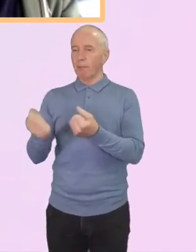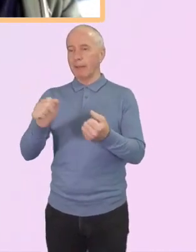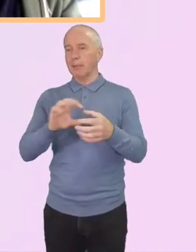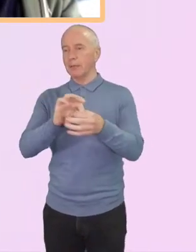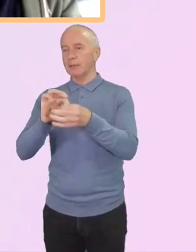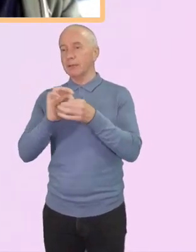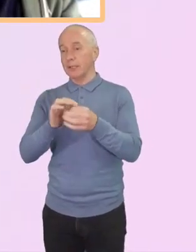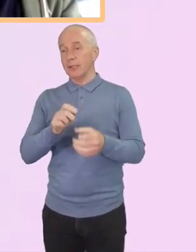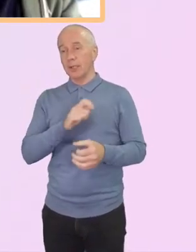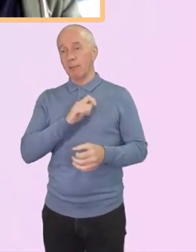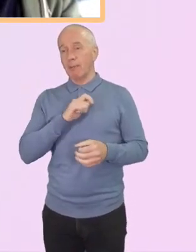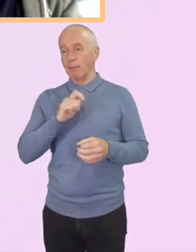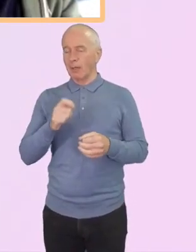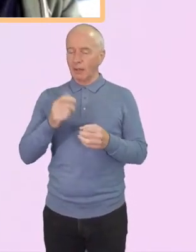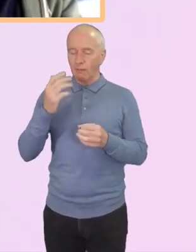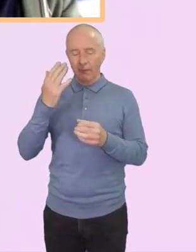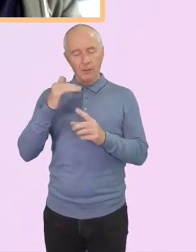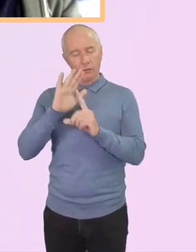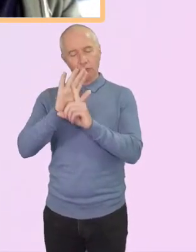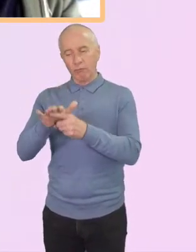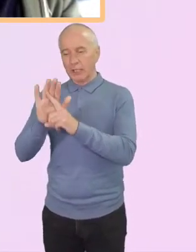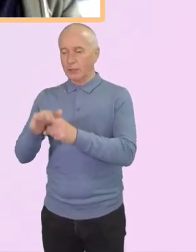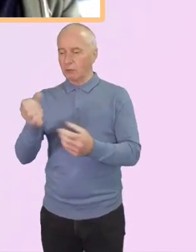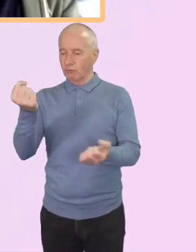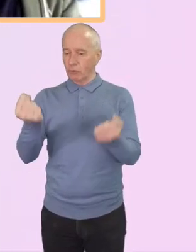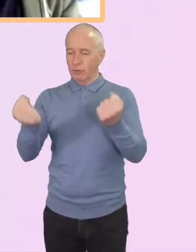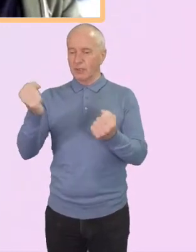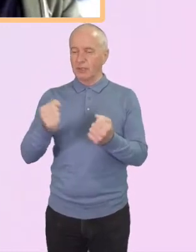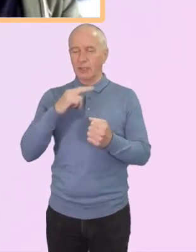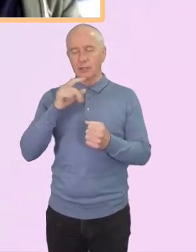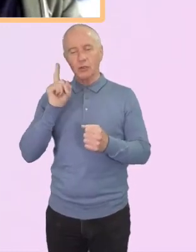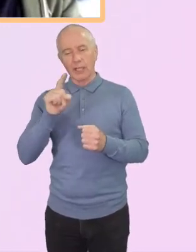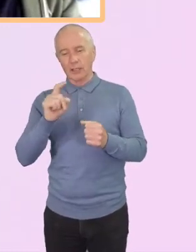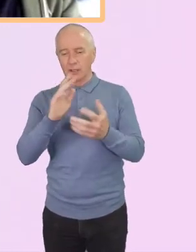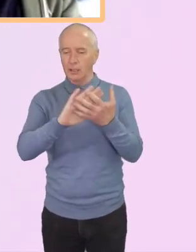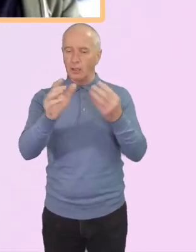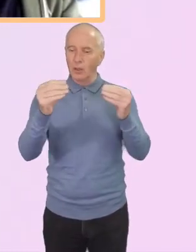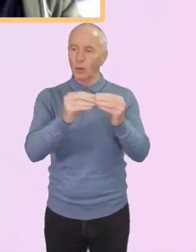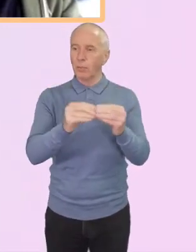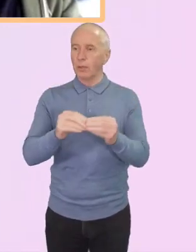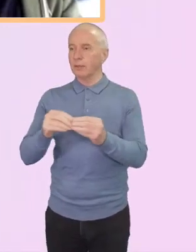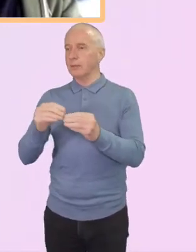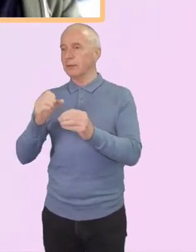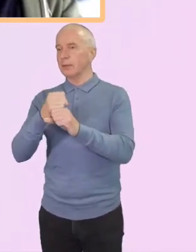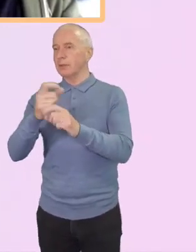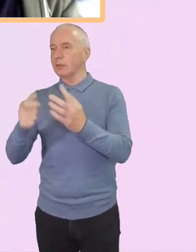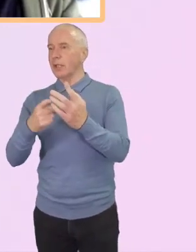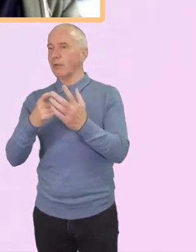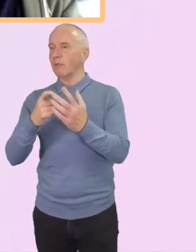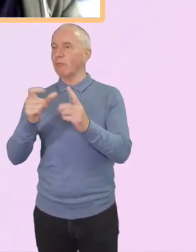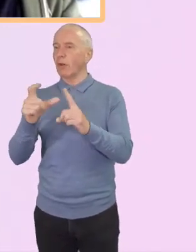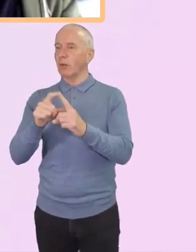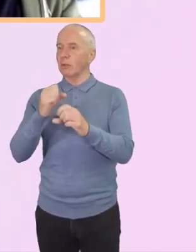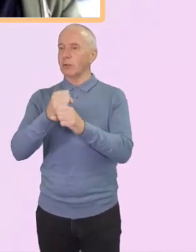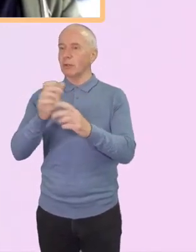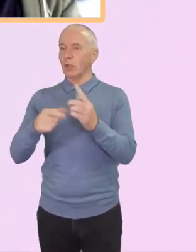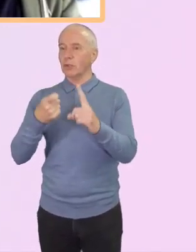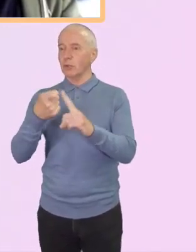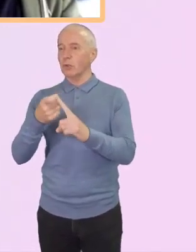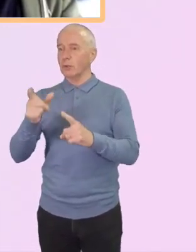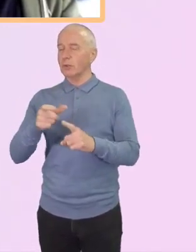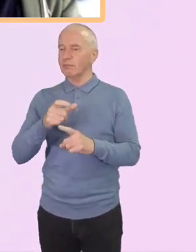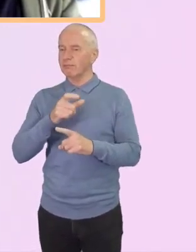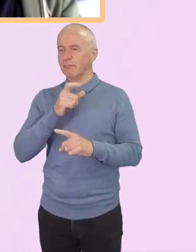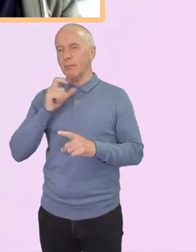of the Racial Justice and Gender Hubs. And Gerard Gosork is pastor of the Sixth Ways Baptist